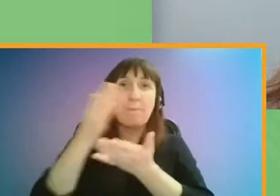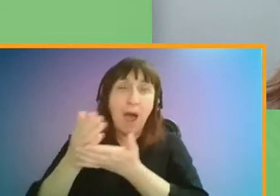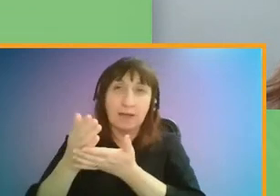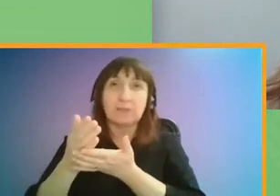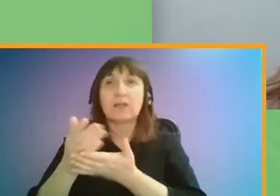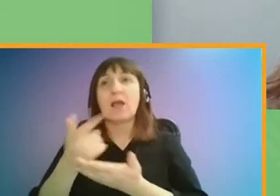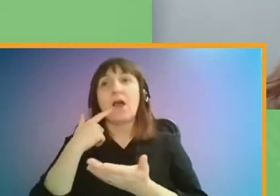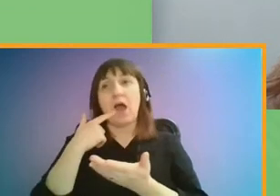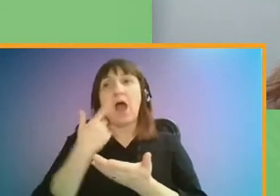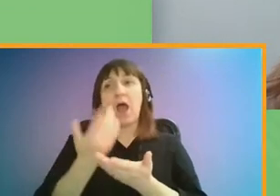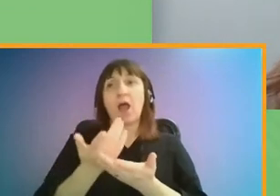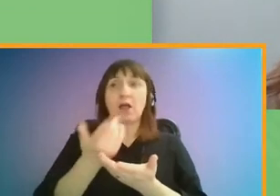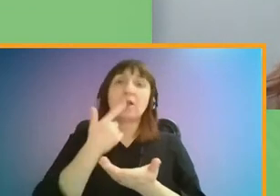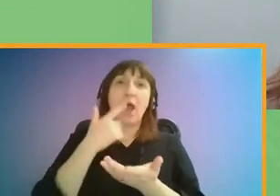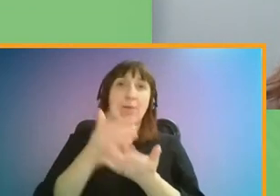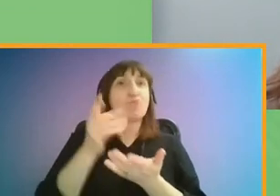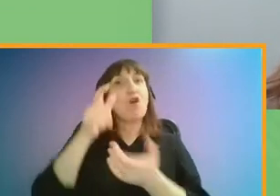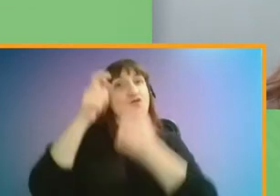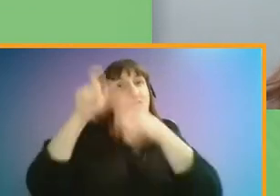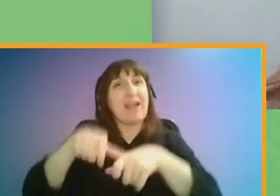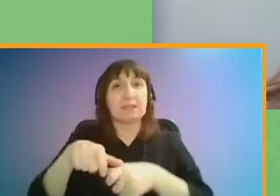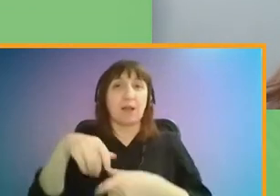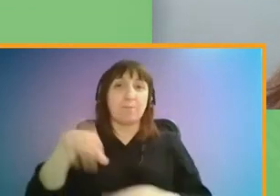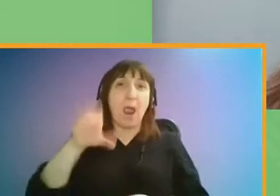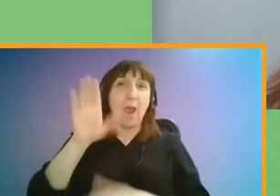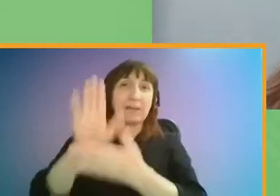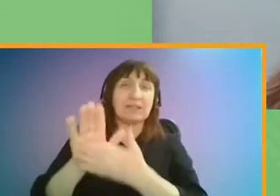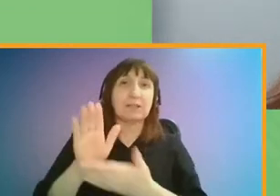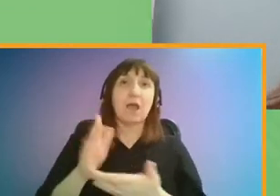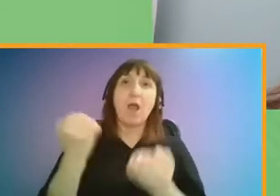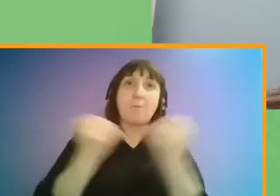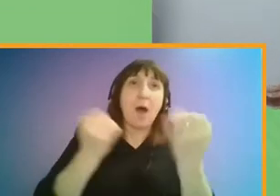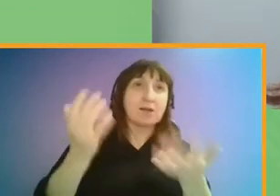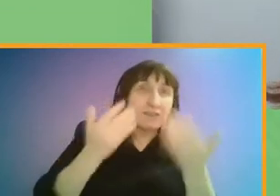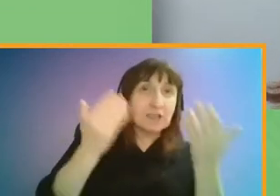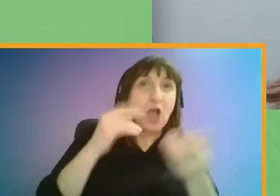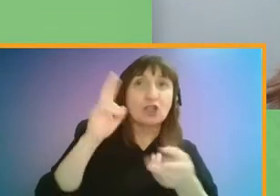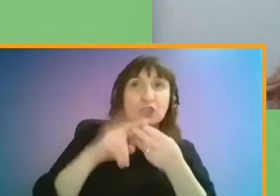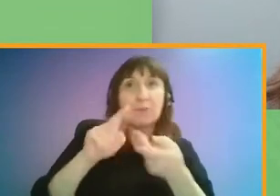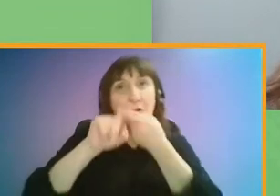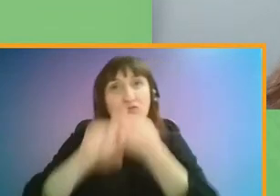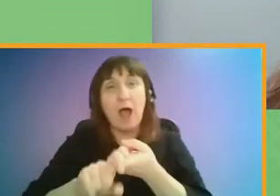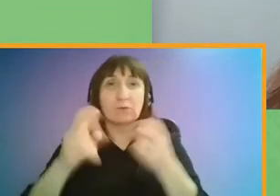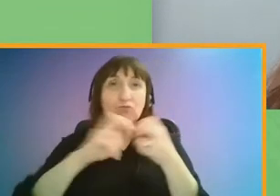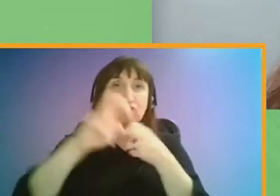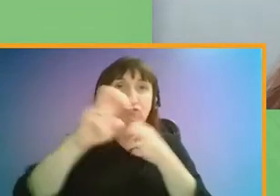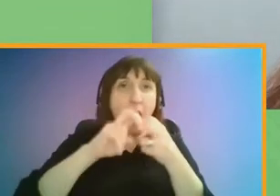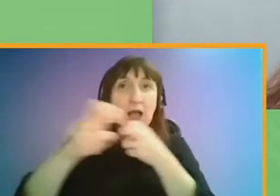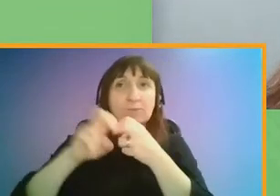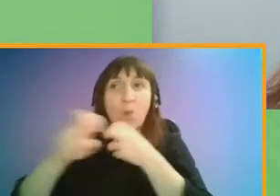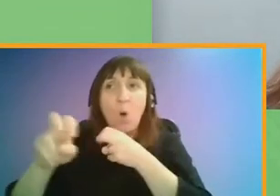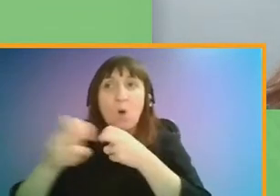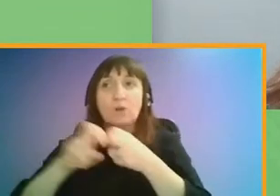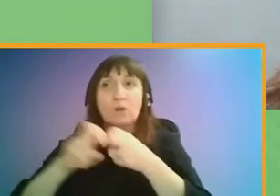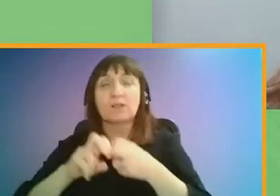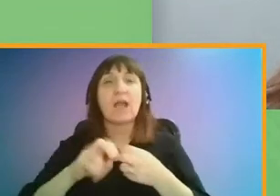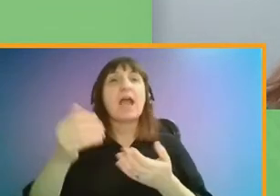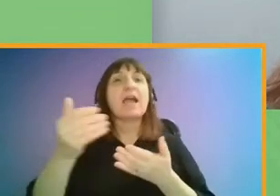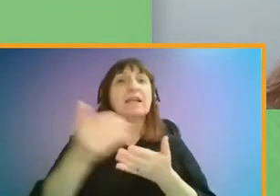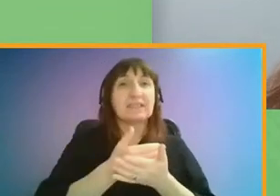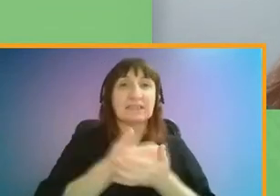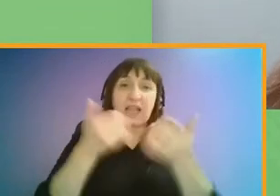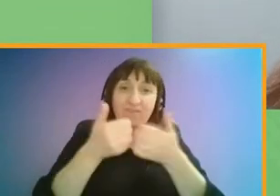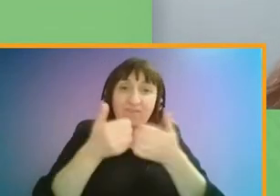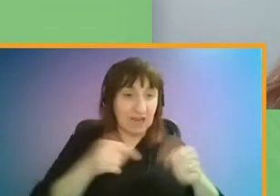resident permits, as well as cleaner buses, cheaper and more reliable public transport, safe segregated cycleways